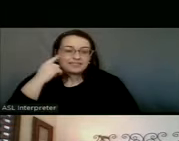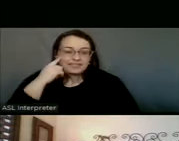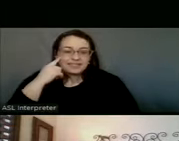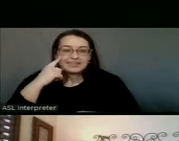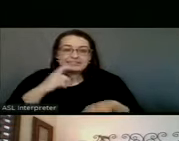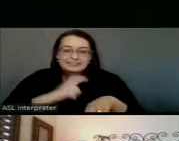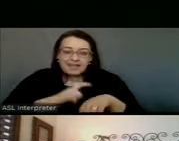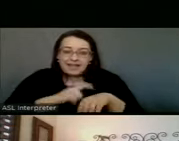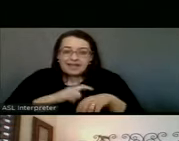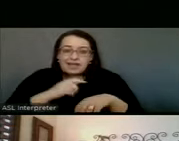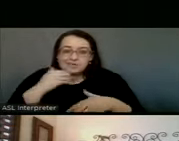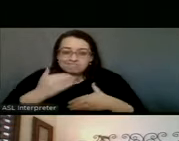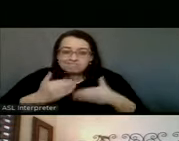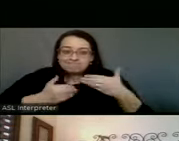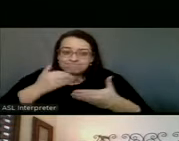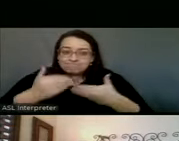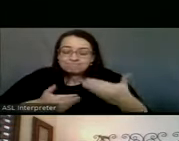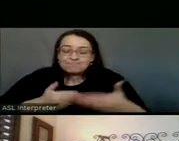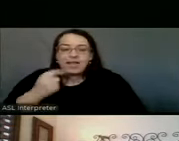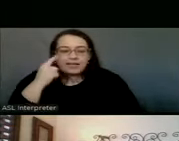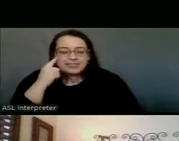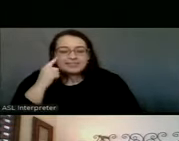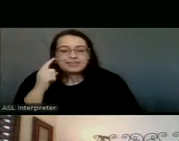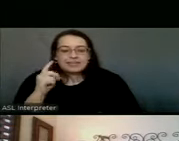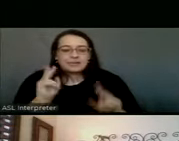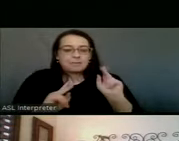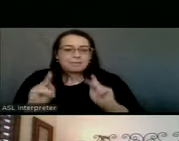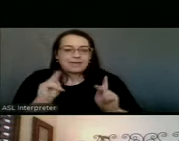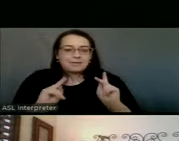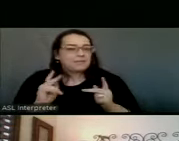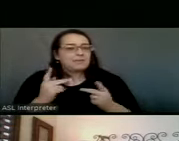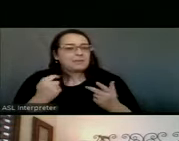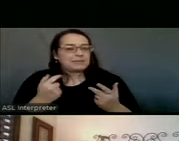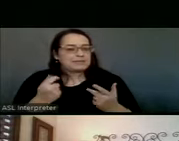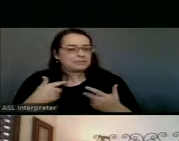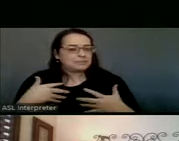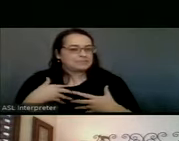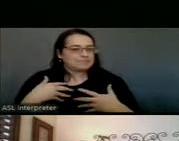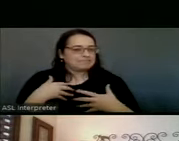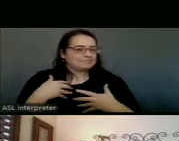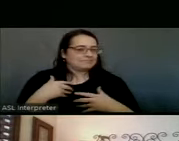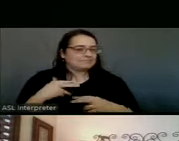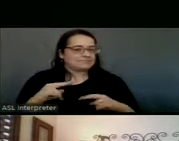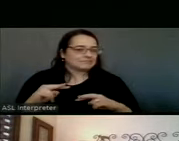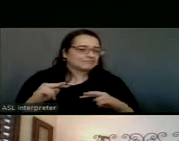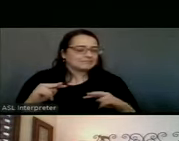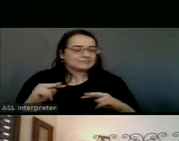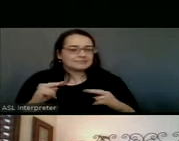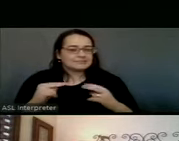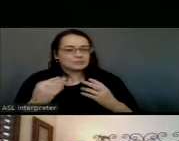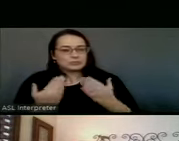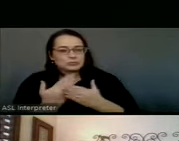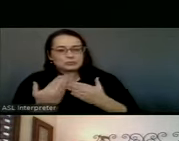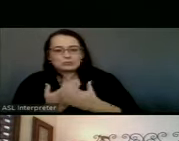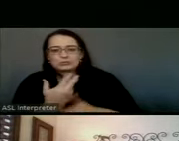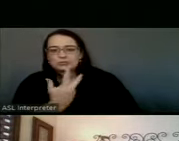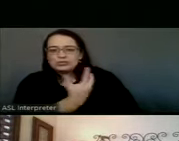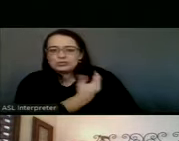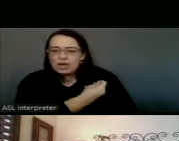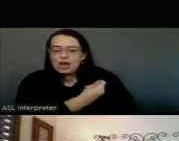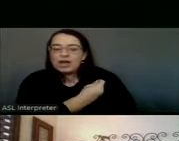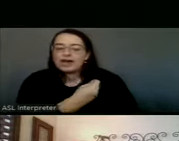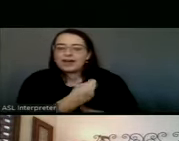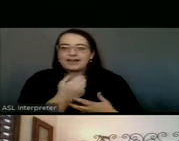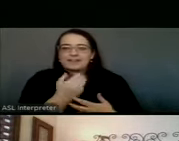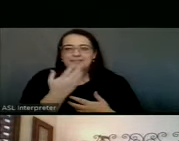time moves on, um, I think that people who may have been a little hesitant. Uh, at the very beginning, like it may be